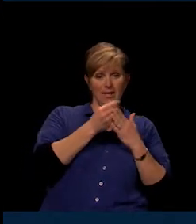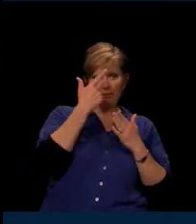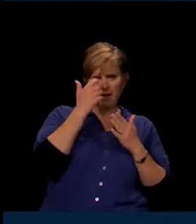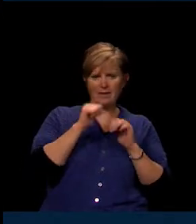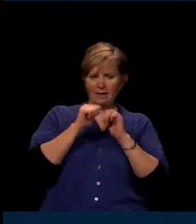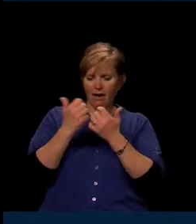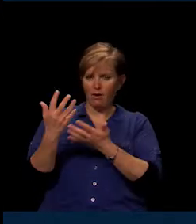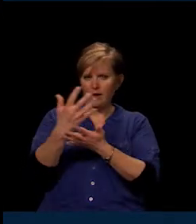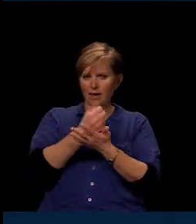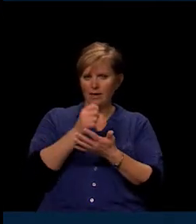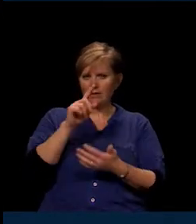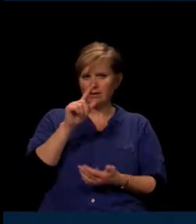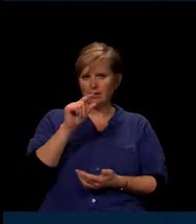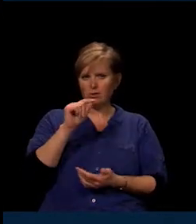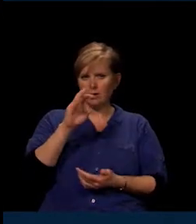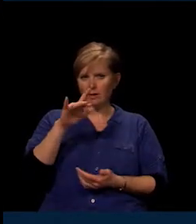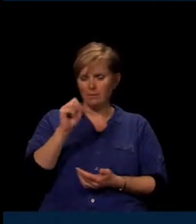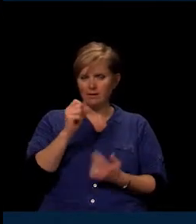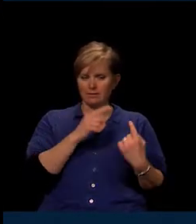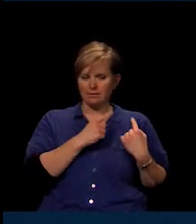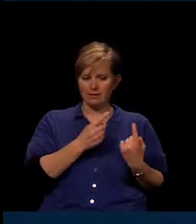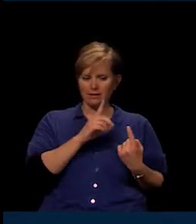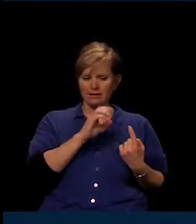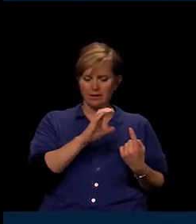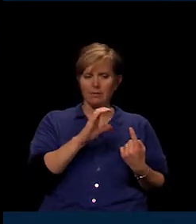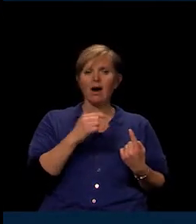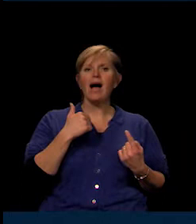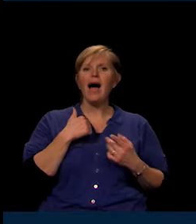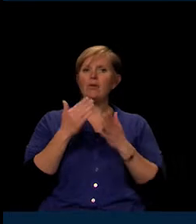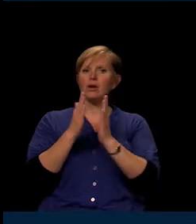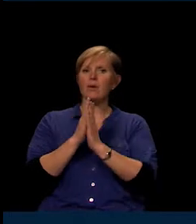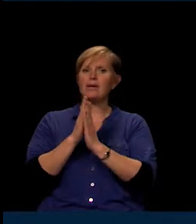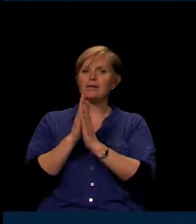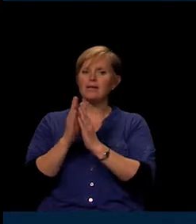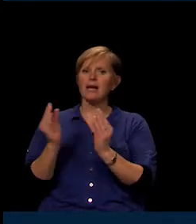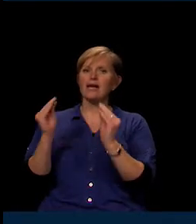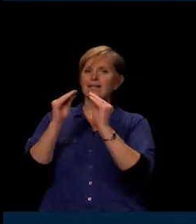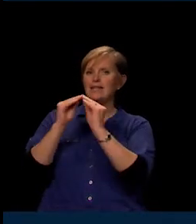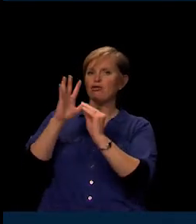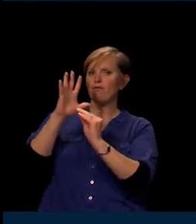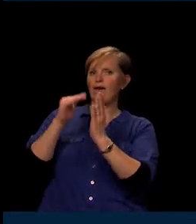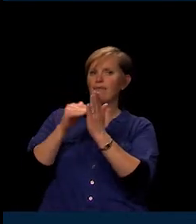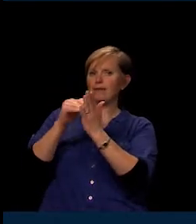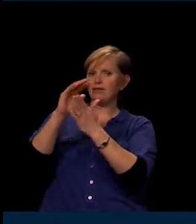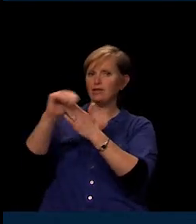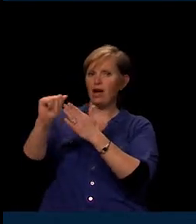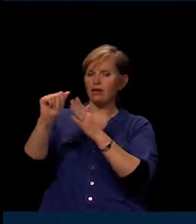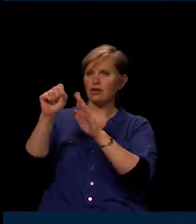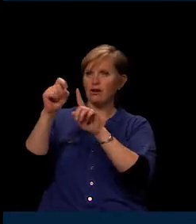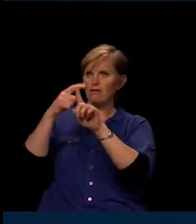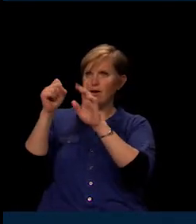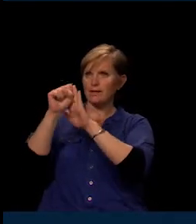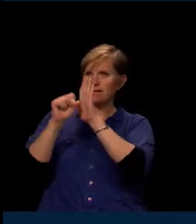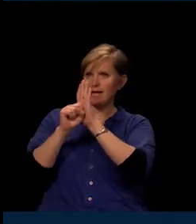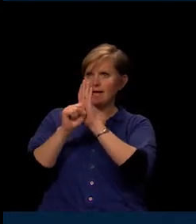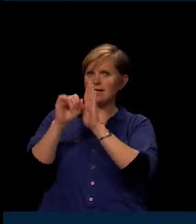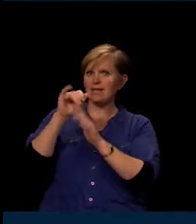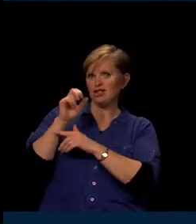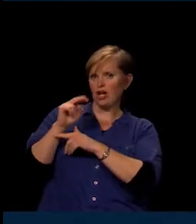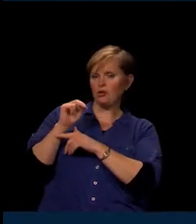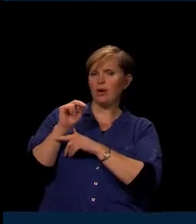collected as of December, I requested an additional $5 million from the state in January as an insurance policy, so to speak.